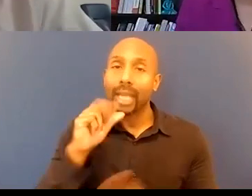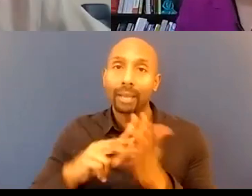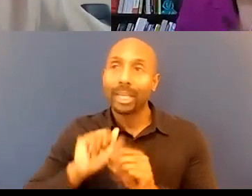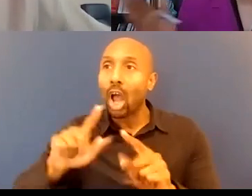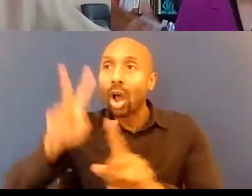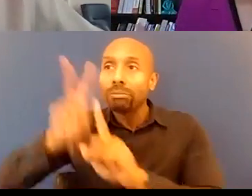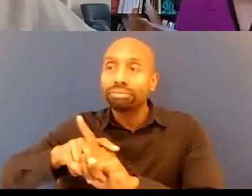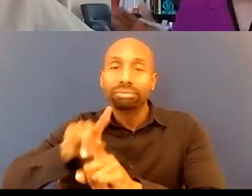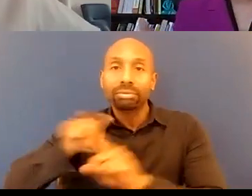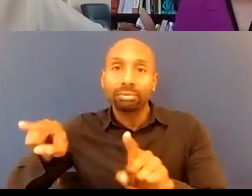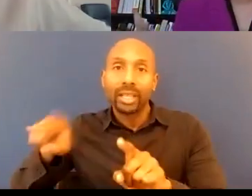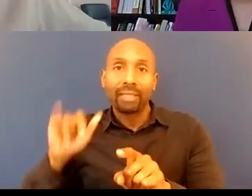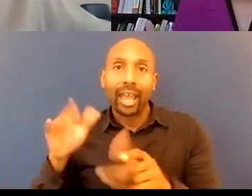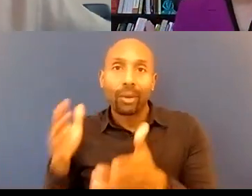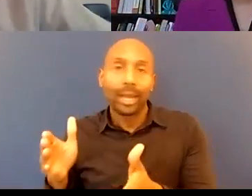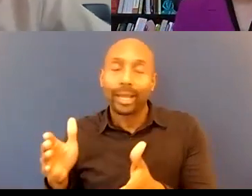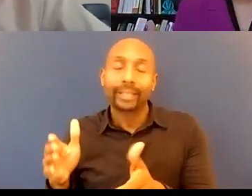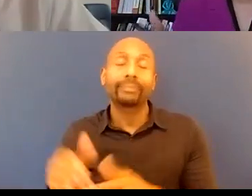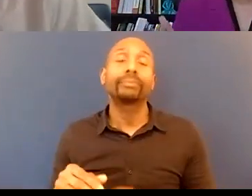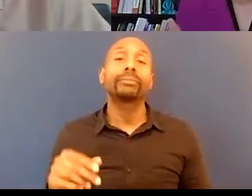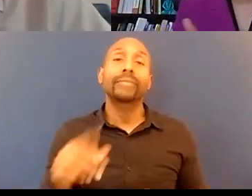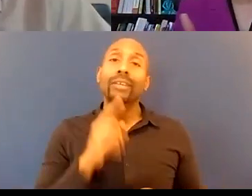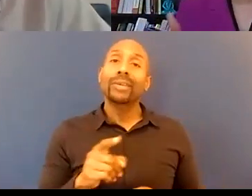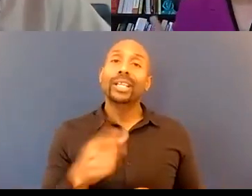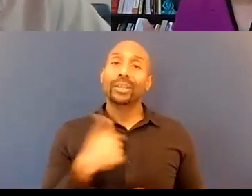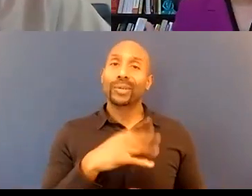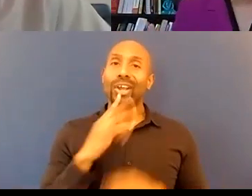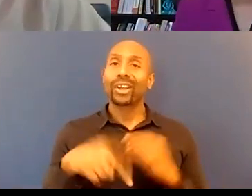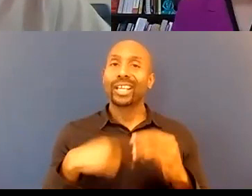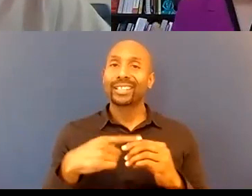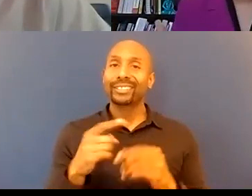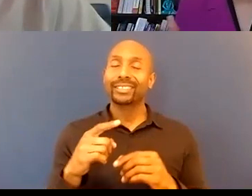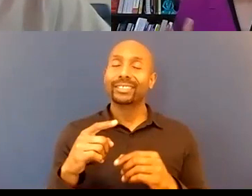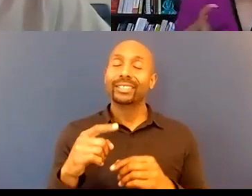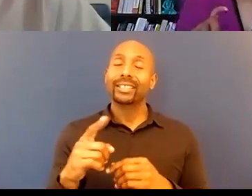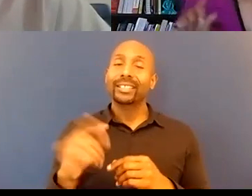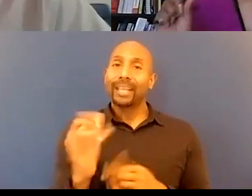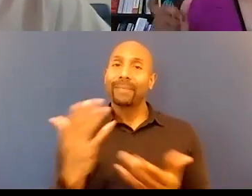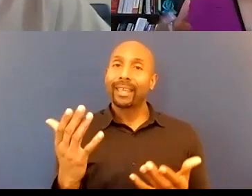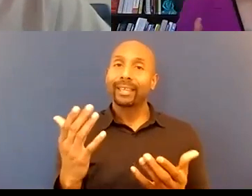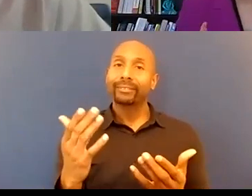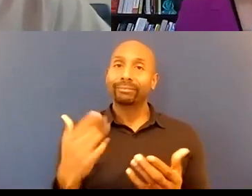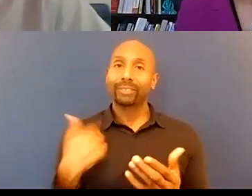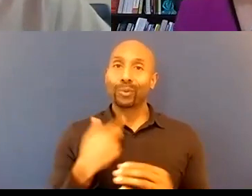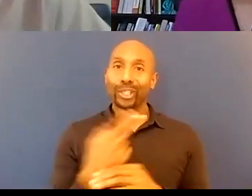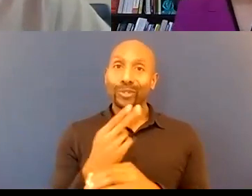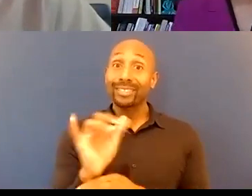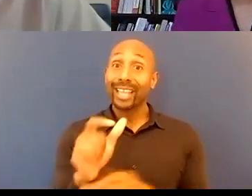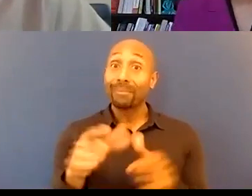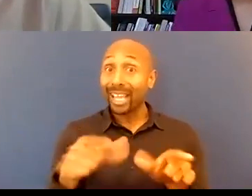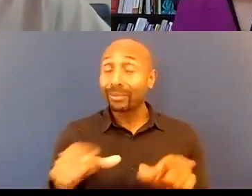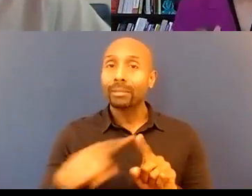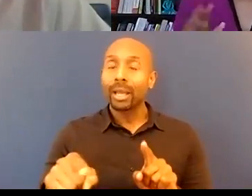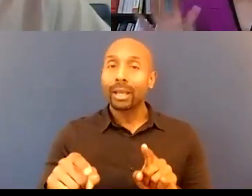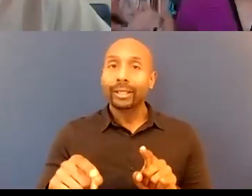was made of others we're talking the same language for some reason we can't hear each other and so to me that's where that training begins